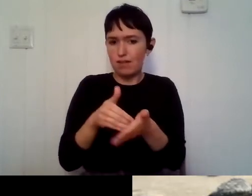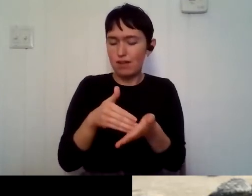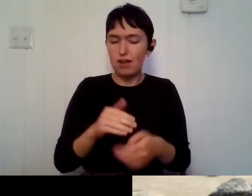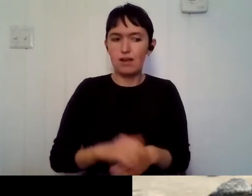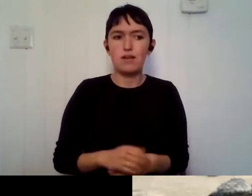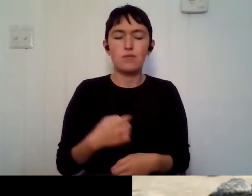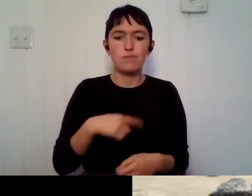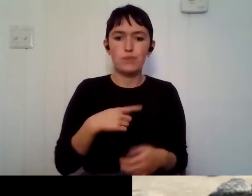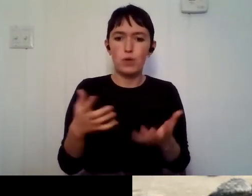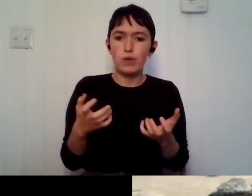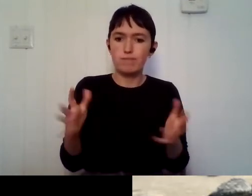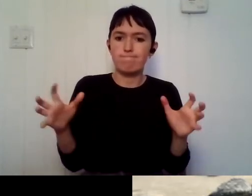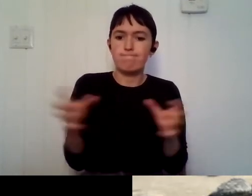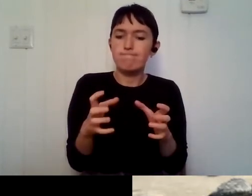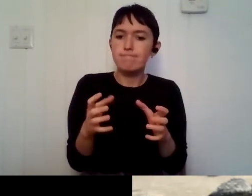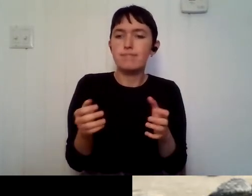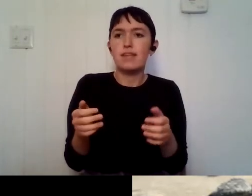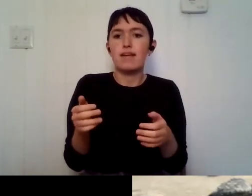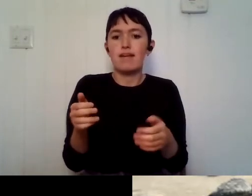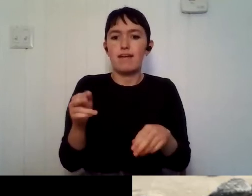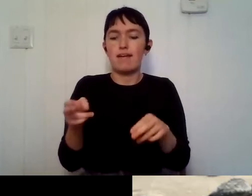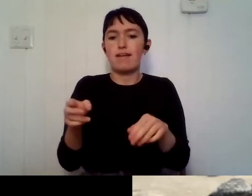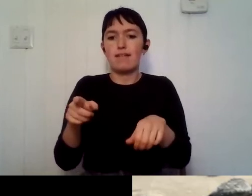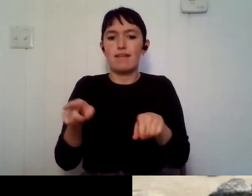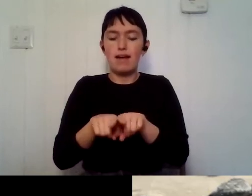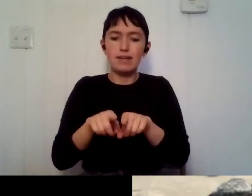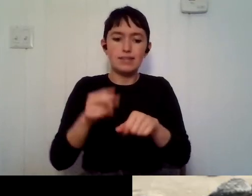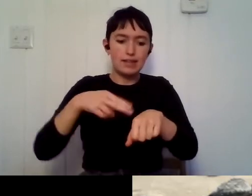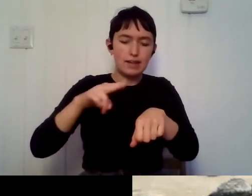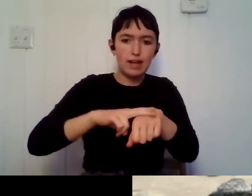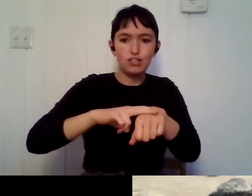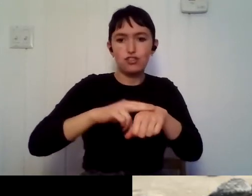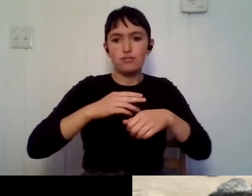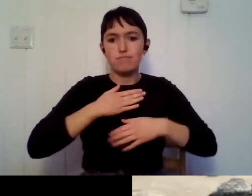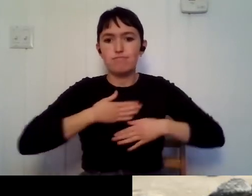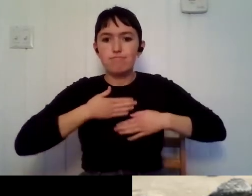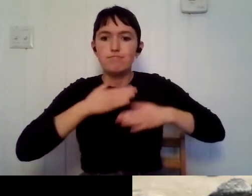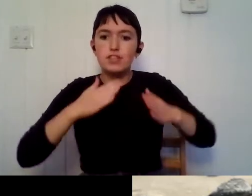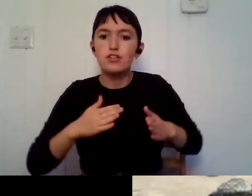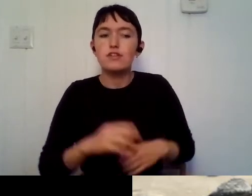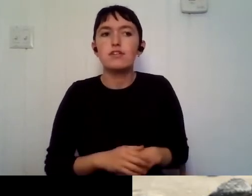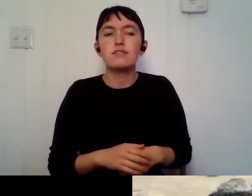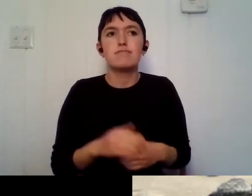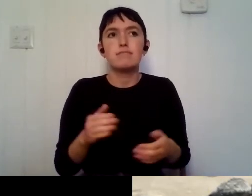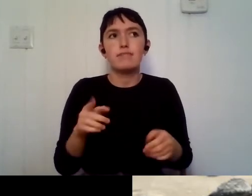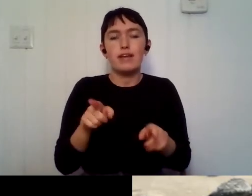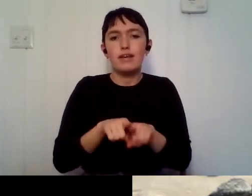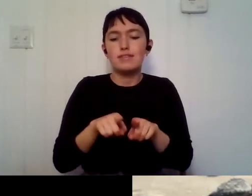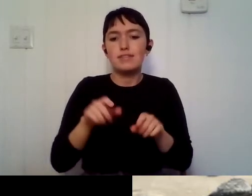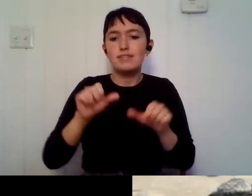as nature enthusiasts, as, um, scientists, um, that we can all have a, a common